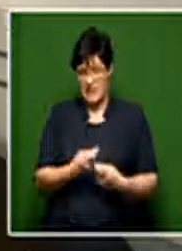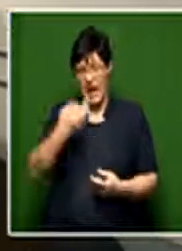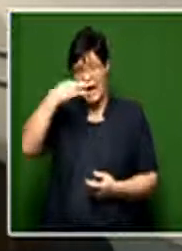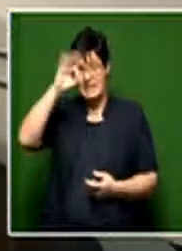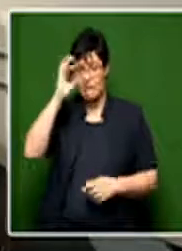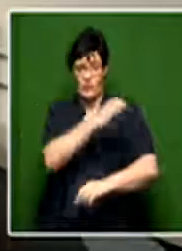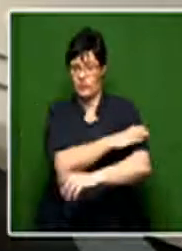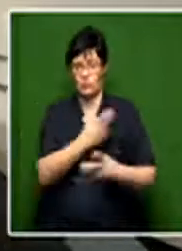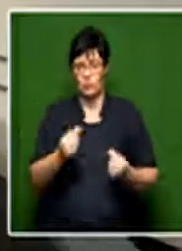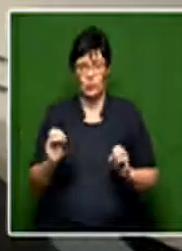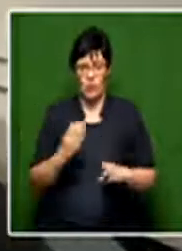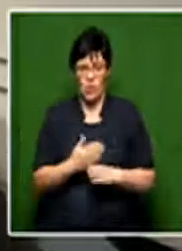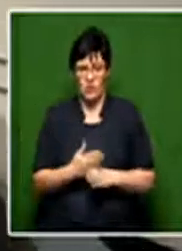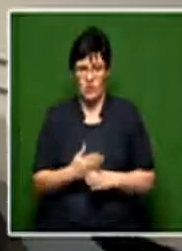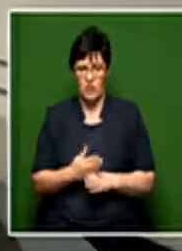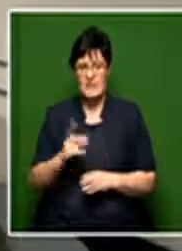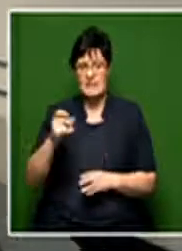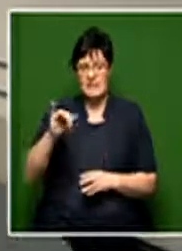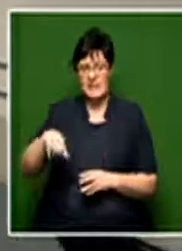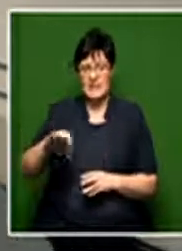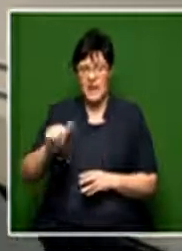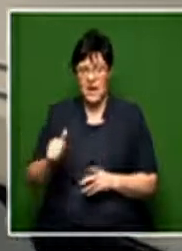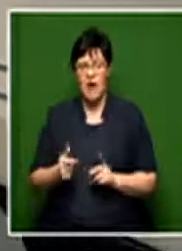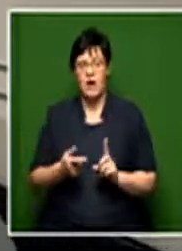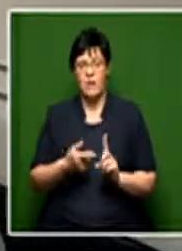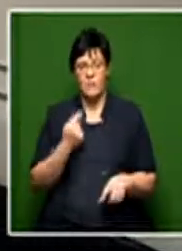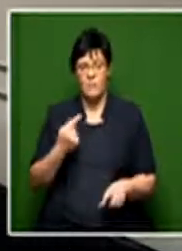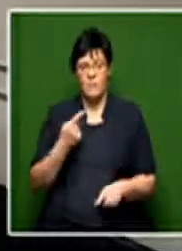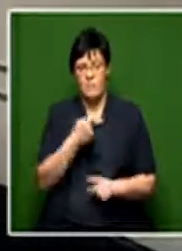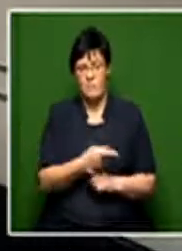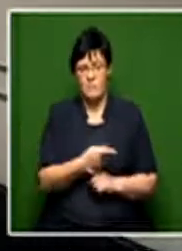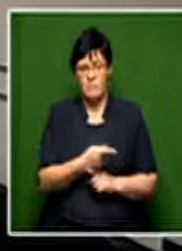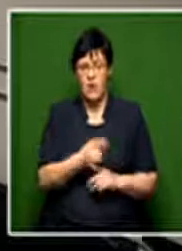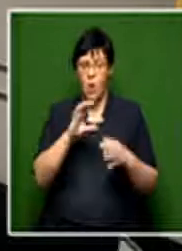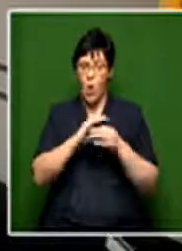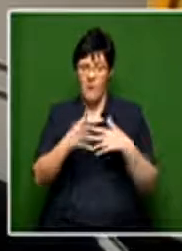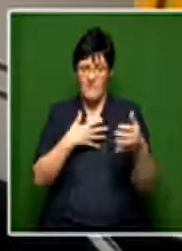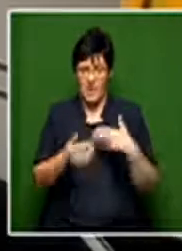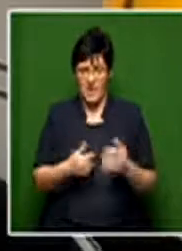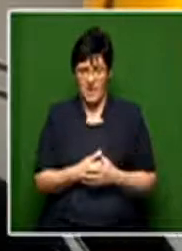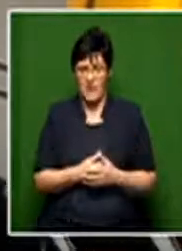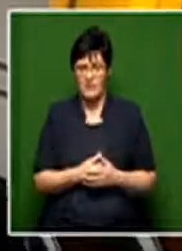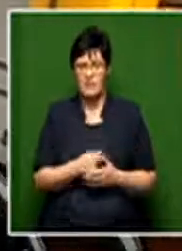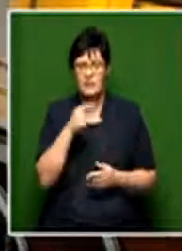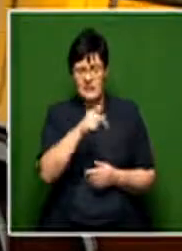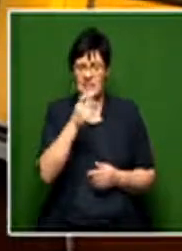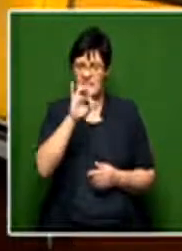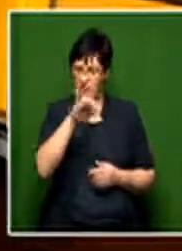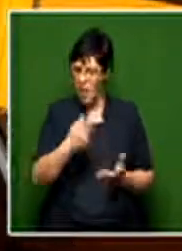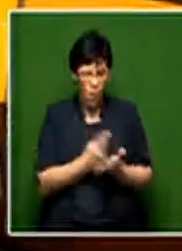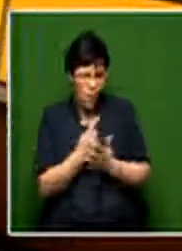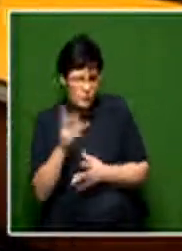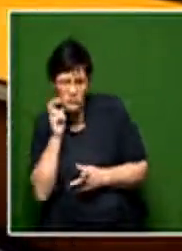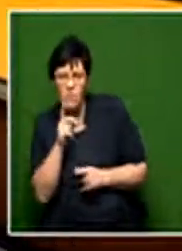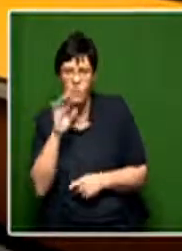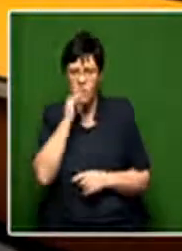government officials don't do their work. Sihle Collin from Home Affairs. Yeah. You know, Sihle's always on the ball.